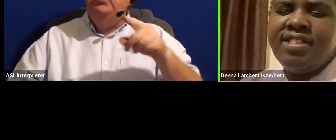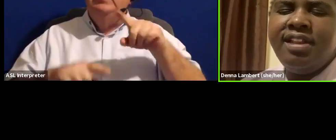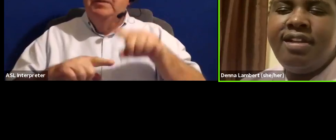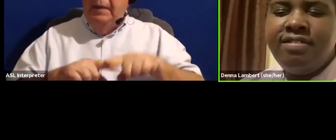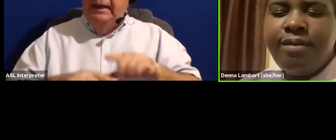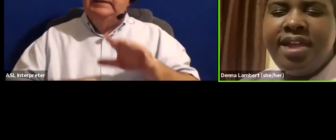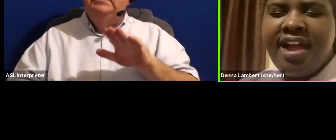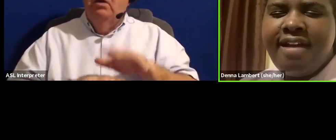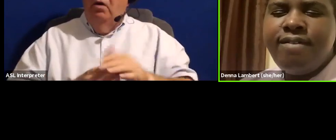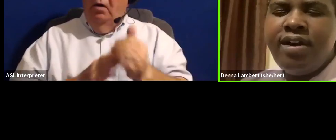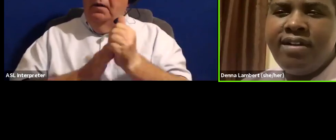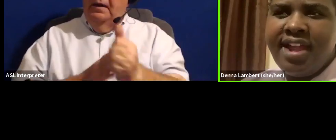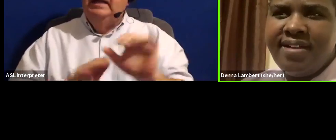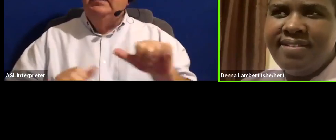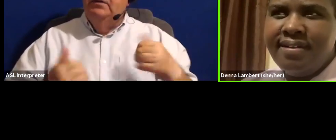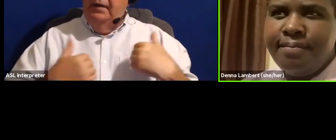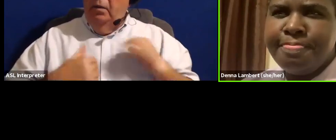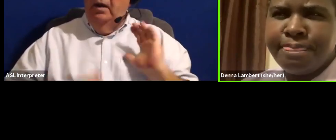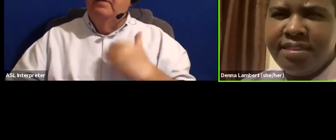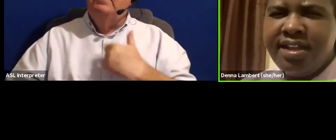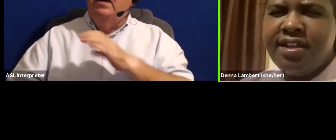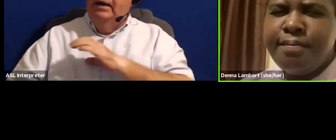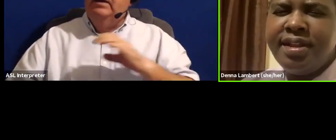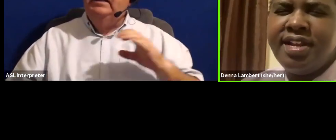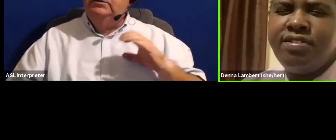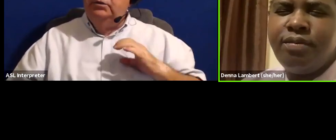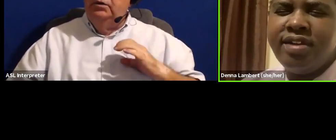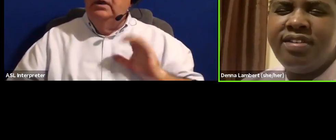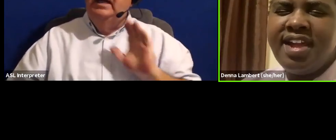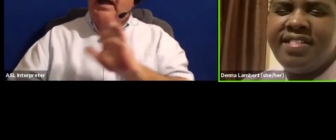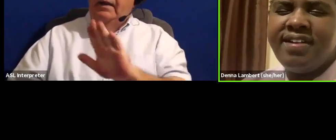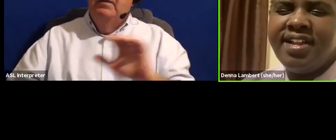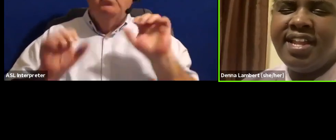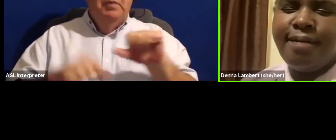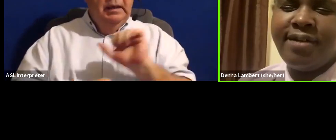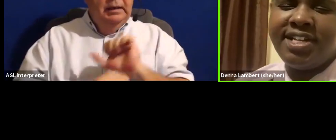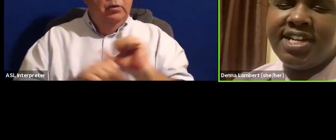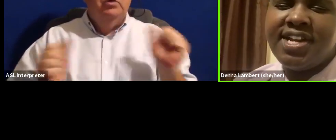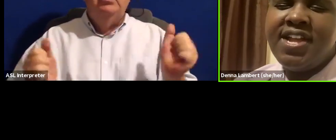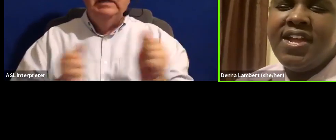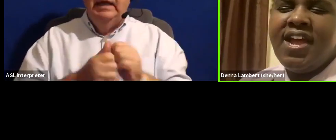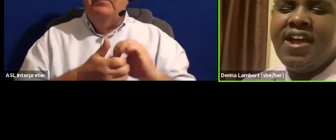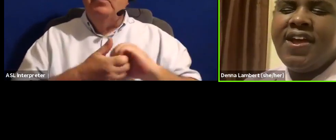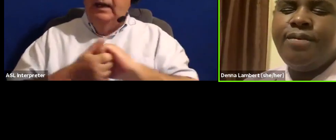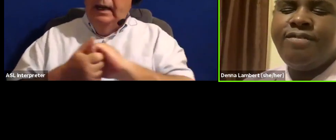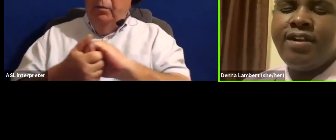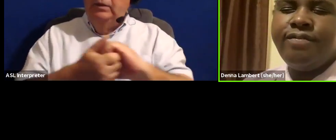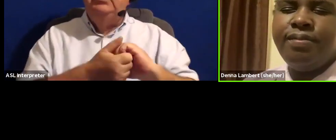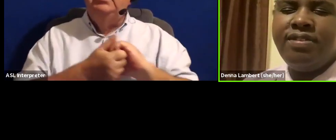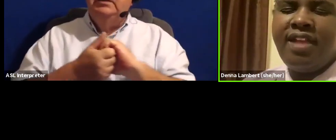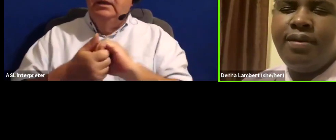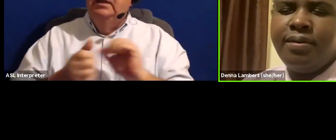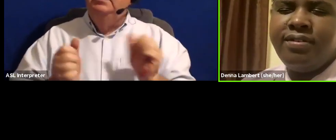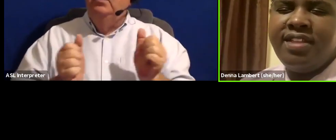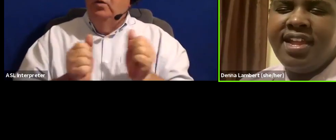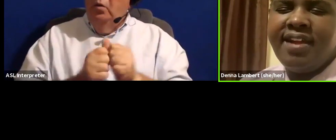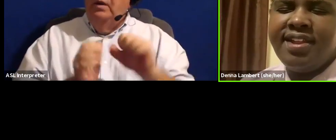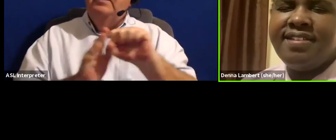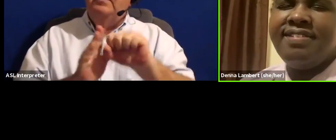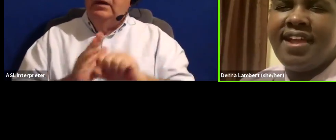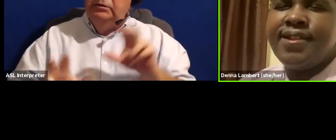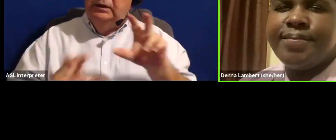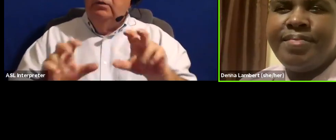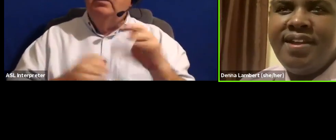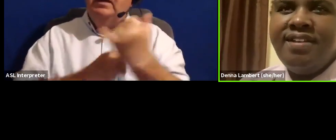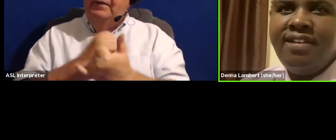the leaders that we have on our council and their ability to work together and collaboration with our stakeholders in the